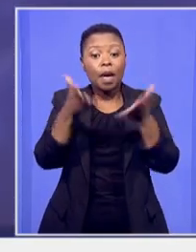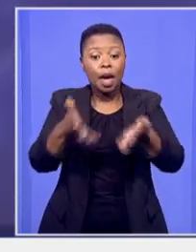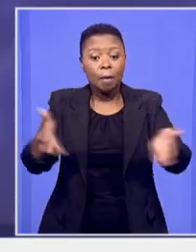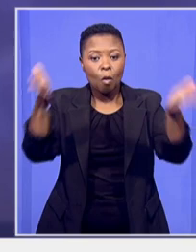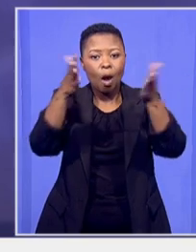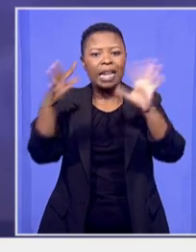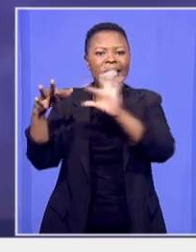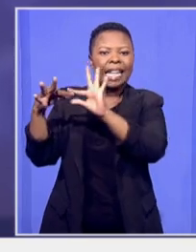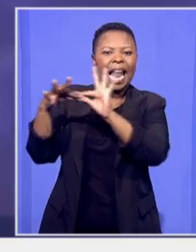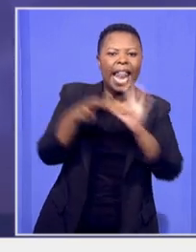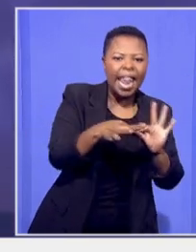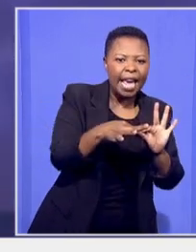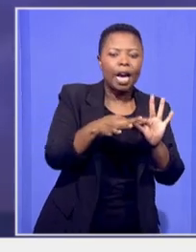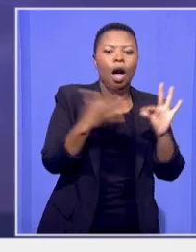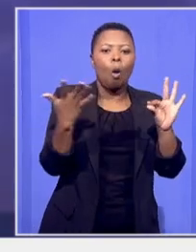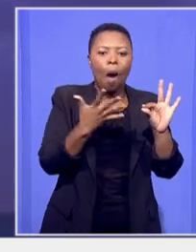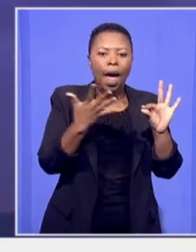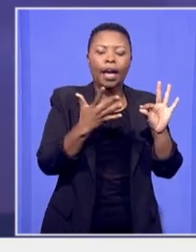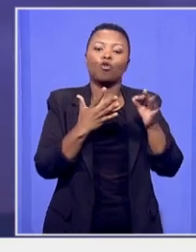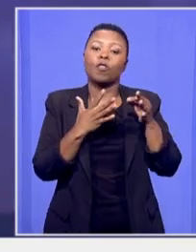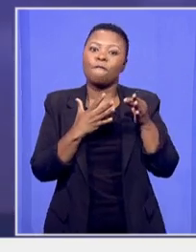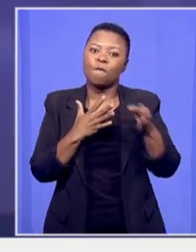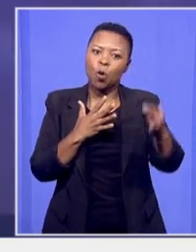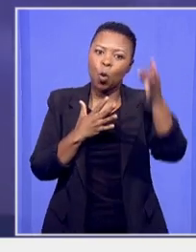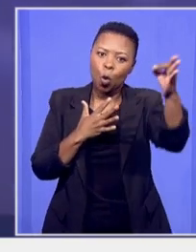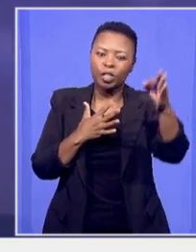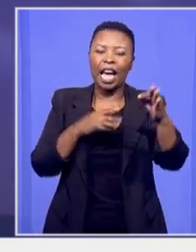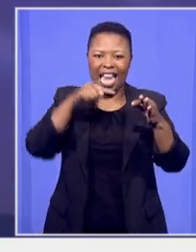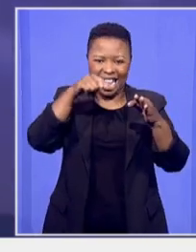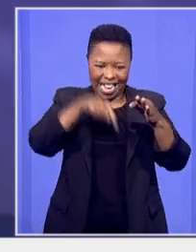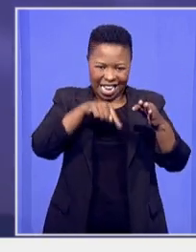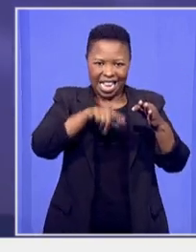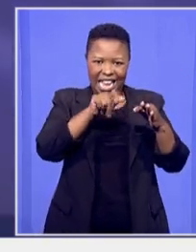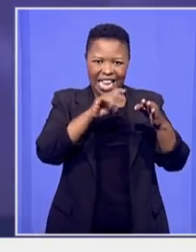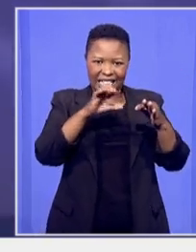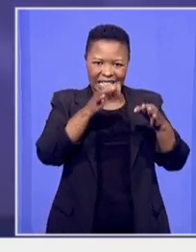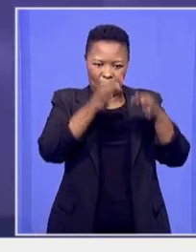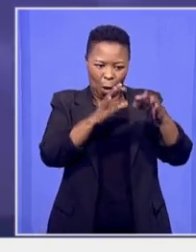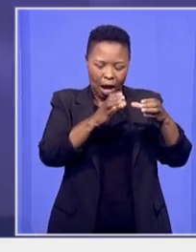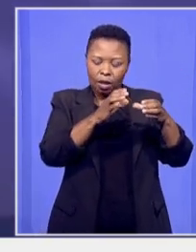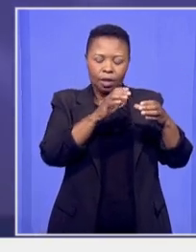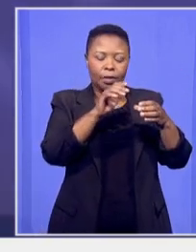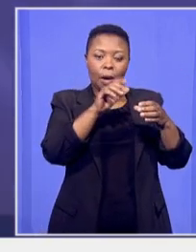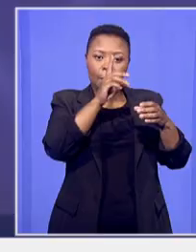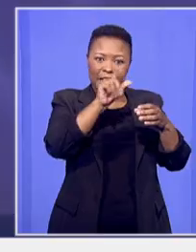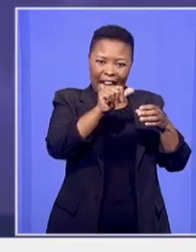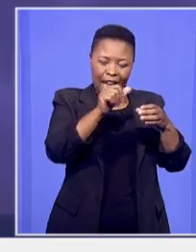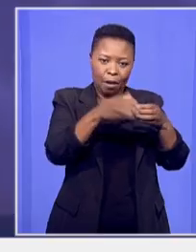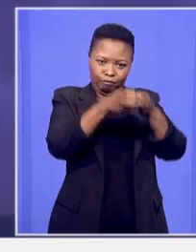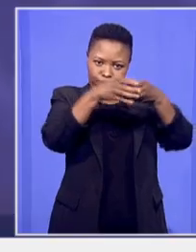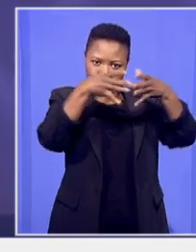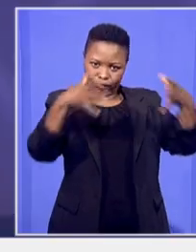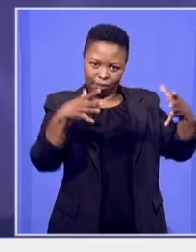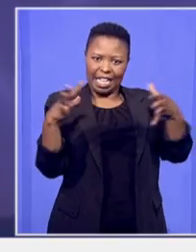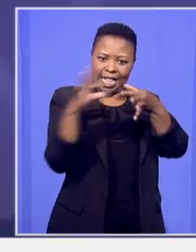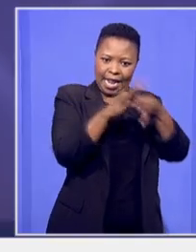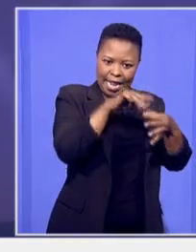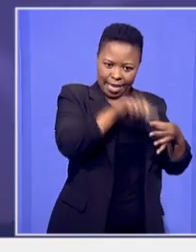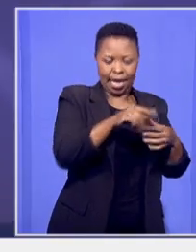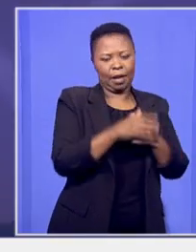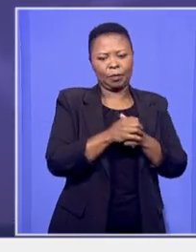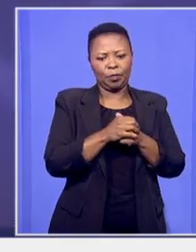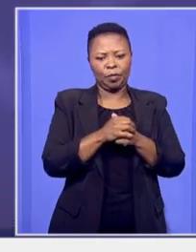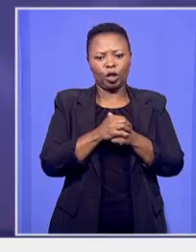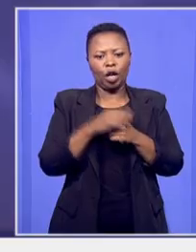linked to the future and the growth yellow motorway too we are less than a year away from an election that will be